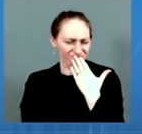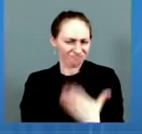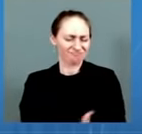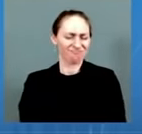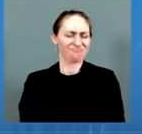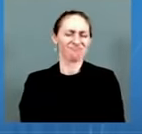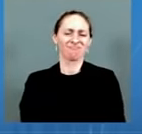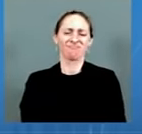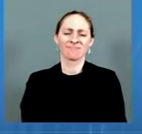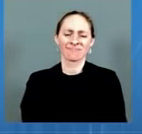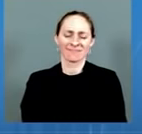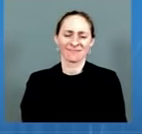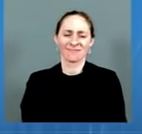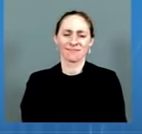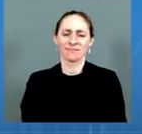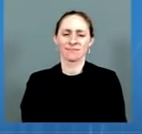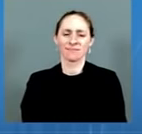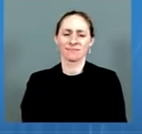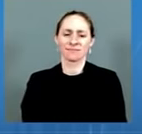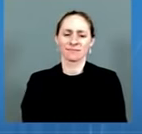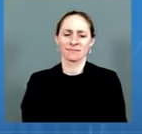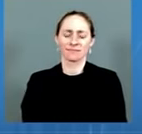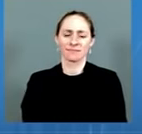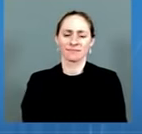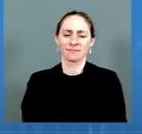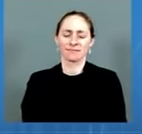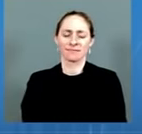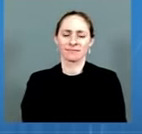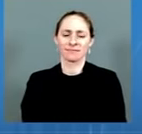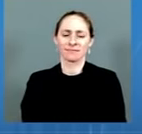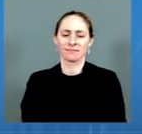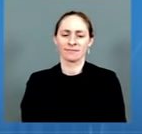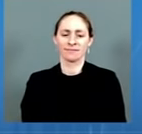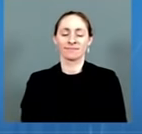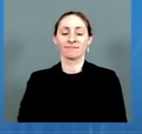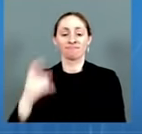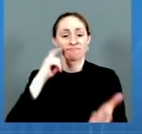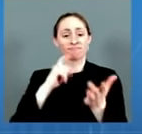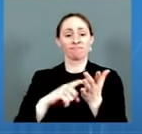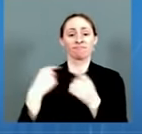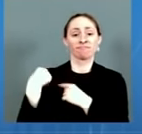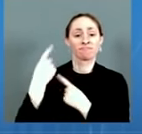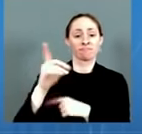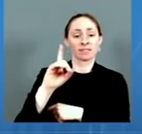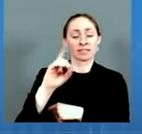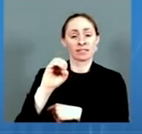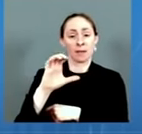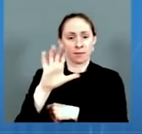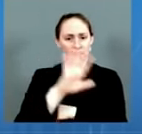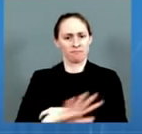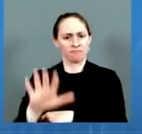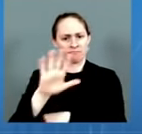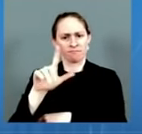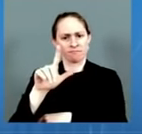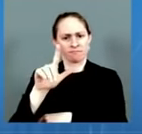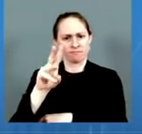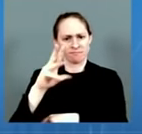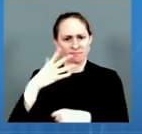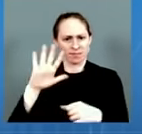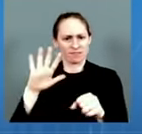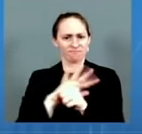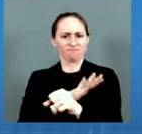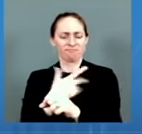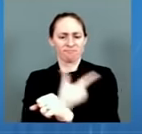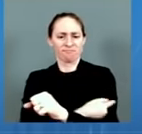December, we've gotten 26 million total shots in arms. That's up 40 percent from the last two weeks of November.